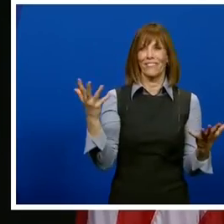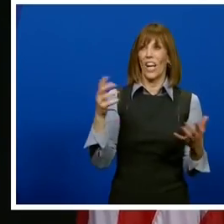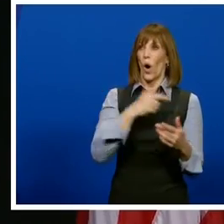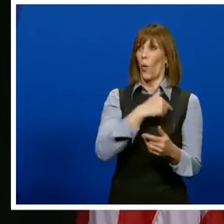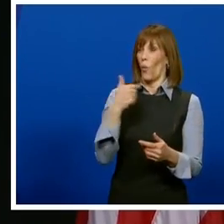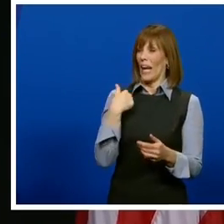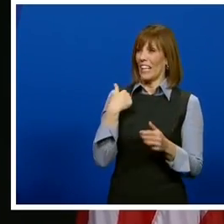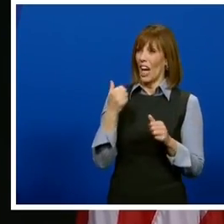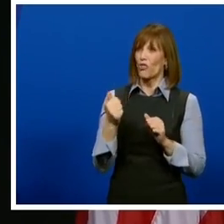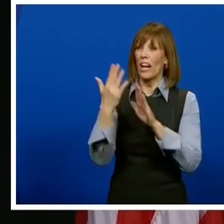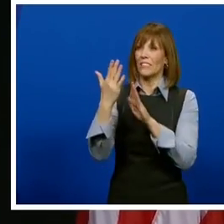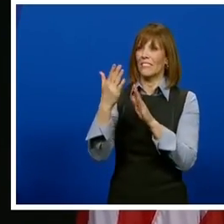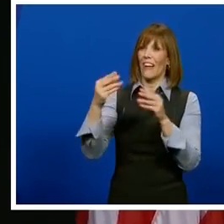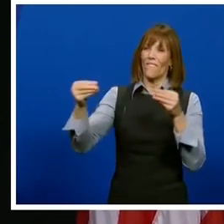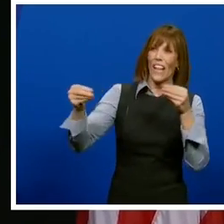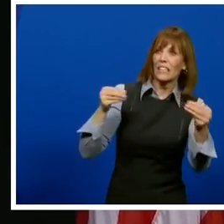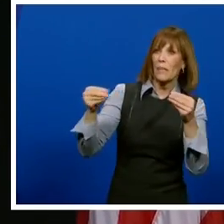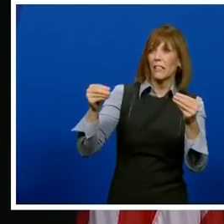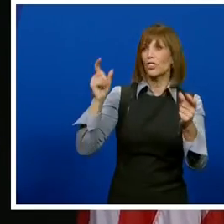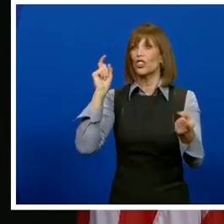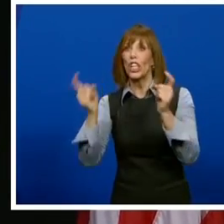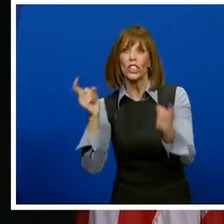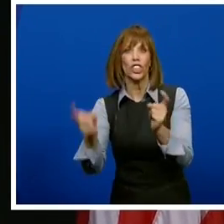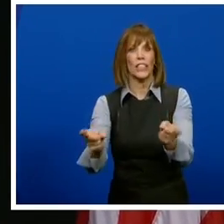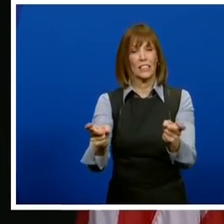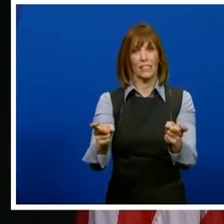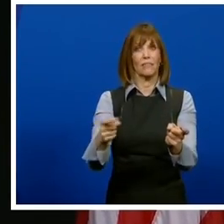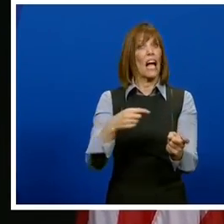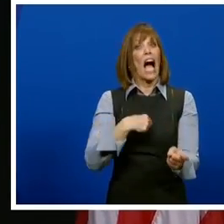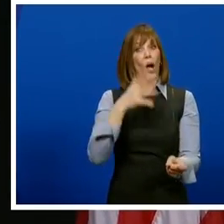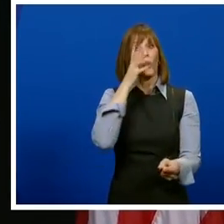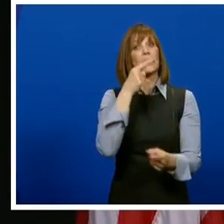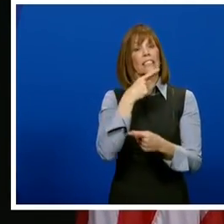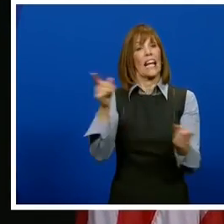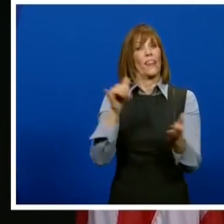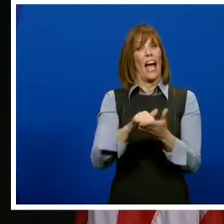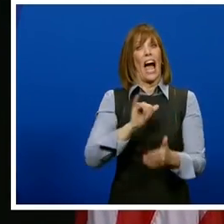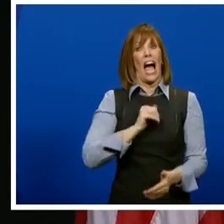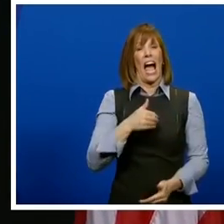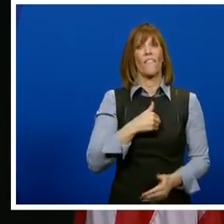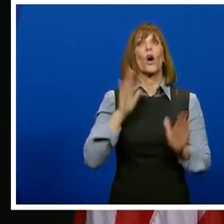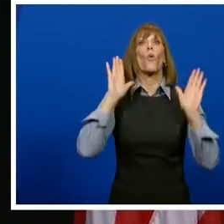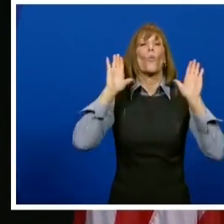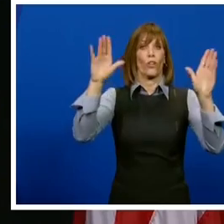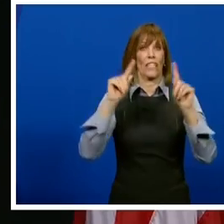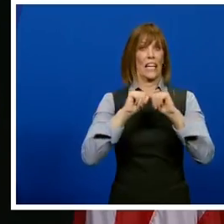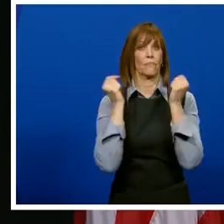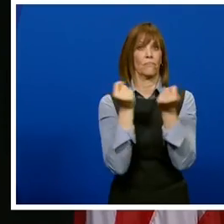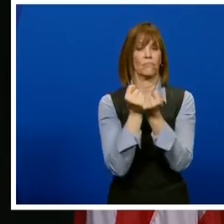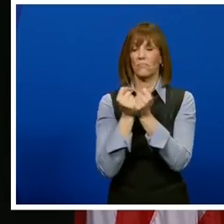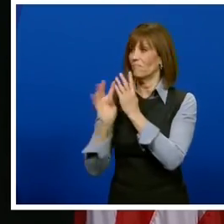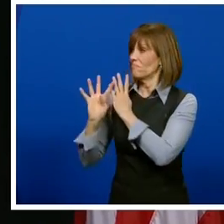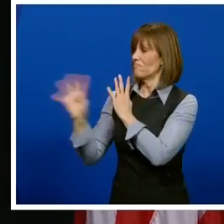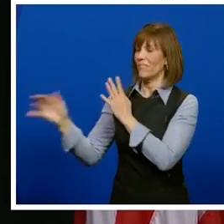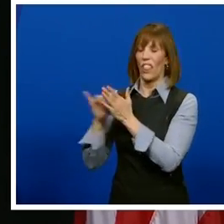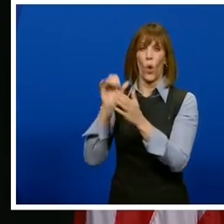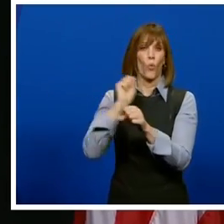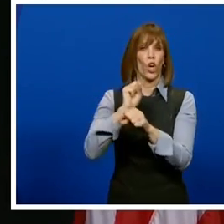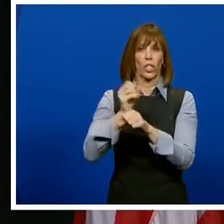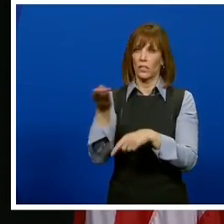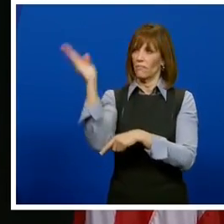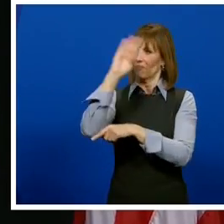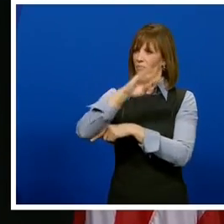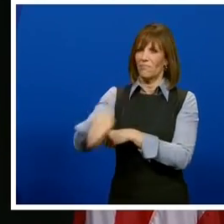that and have the flexibility to make the changes. What I would say is that I have an incredible team that has worked around the clock